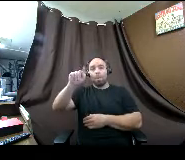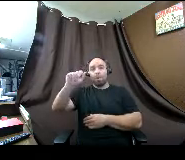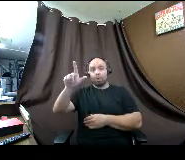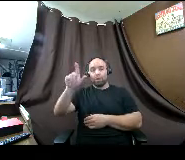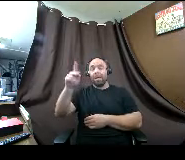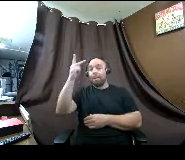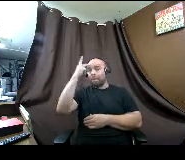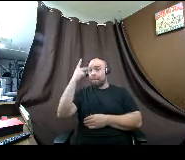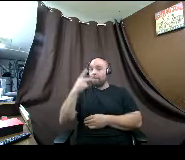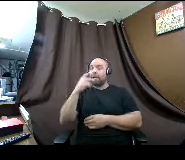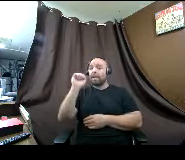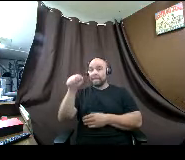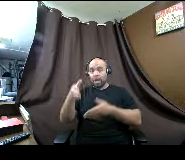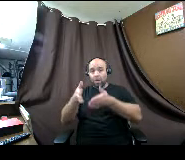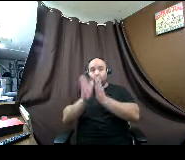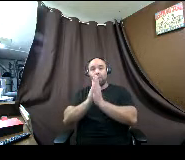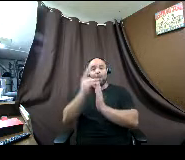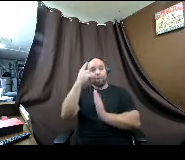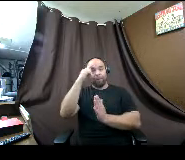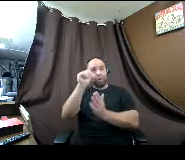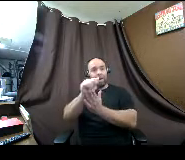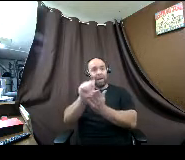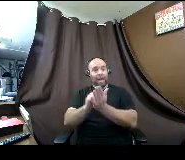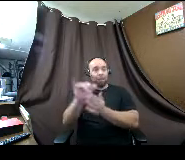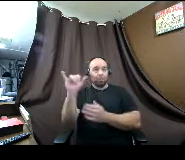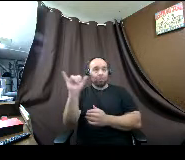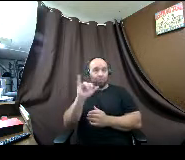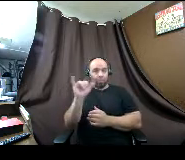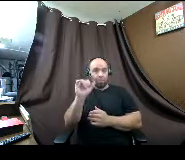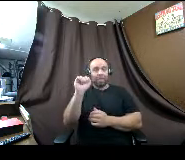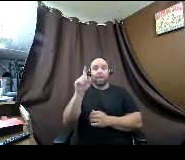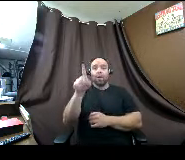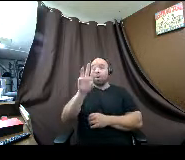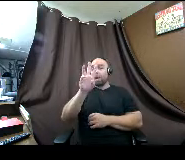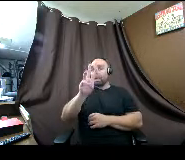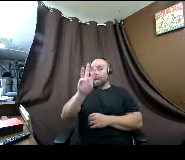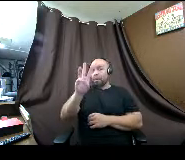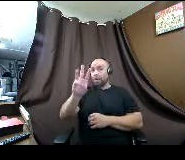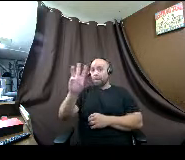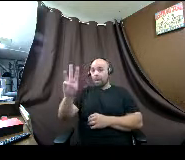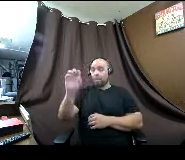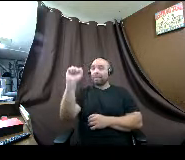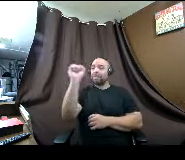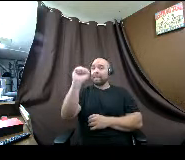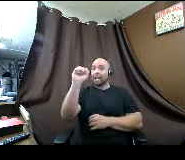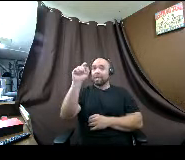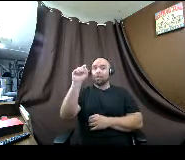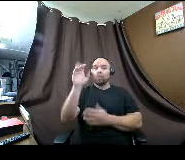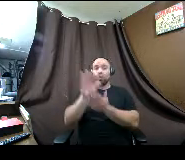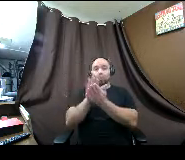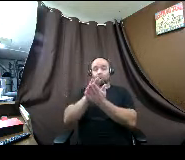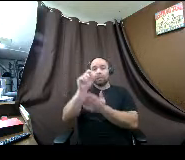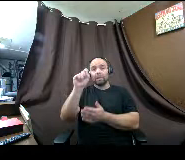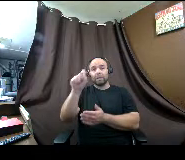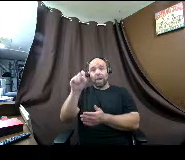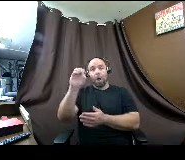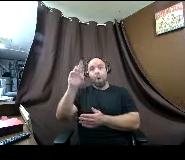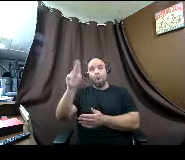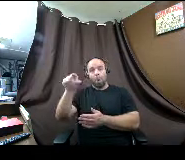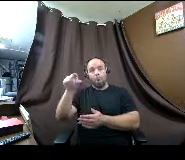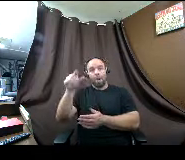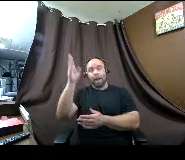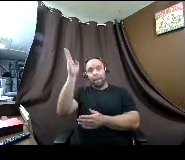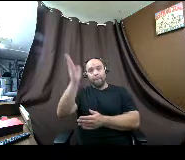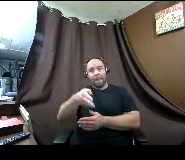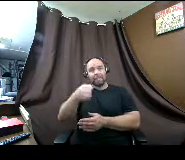um you can go to www.seattleschools.org backslash naviance to get more